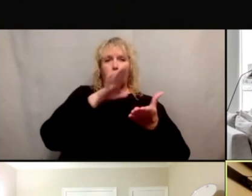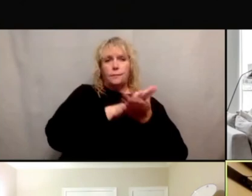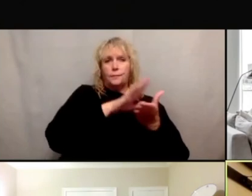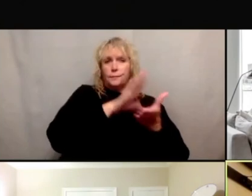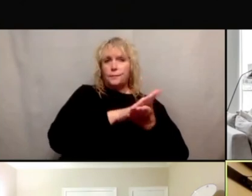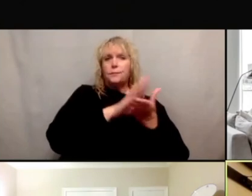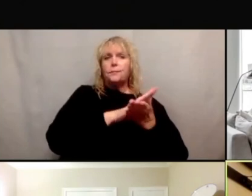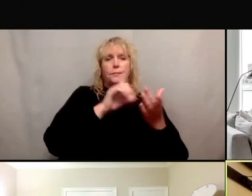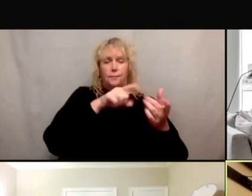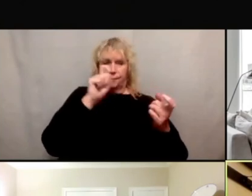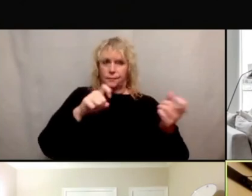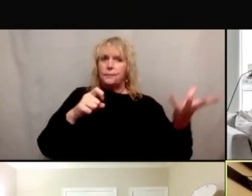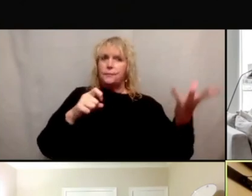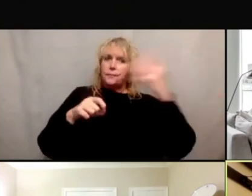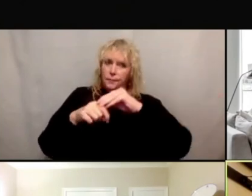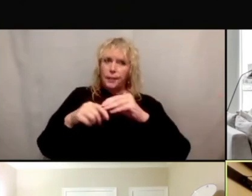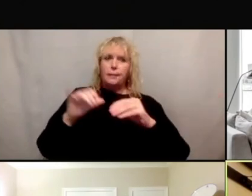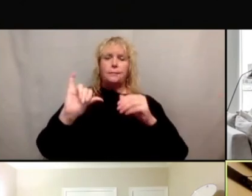so to say.